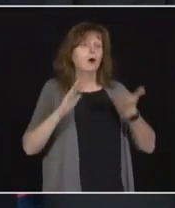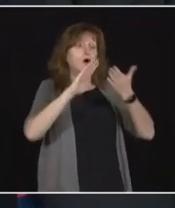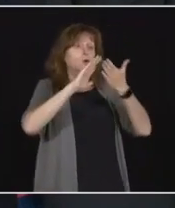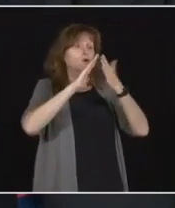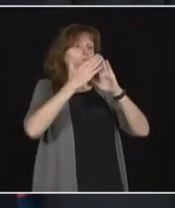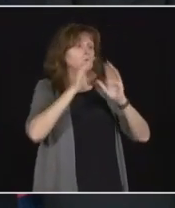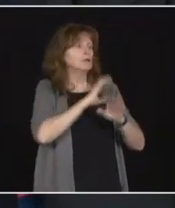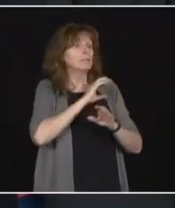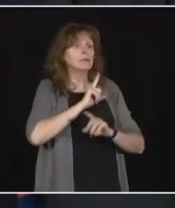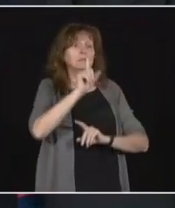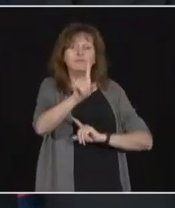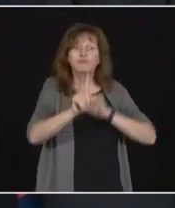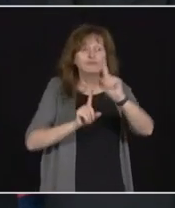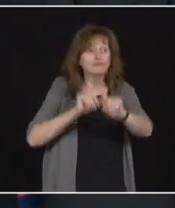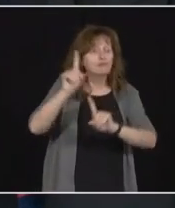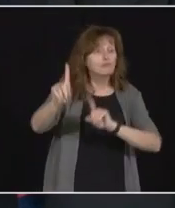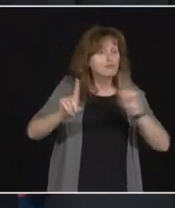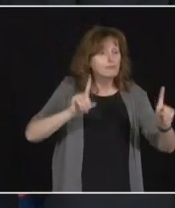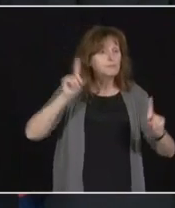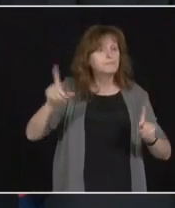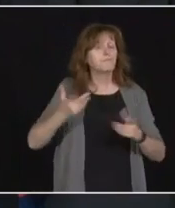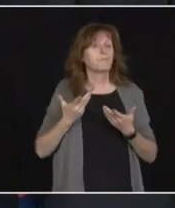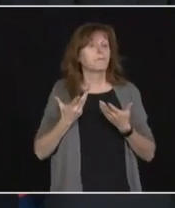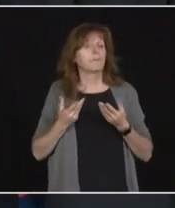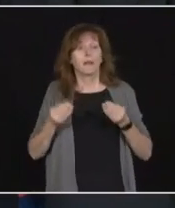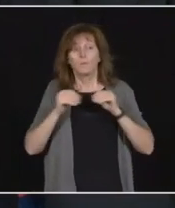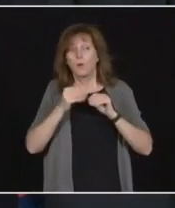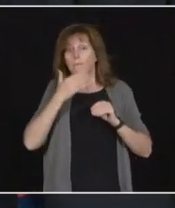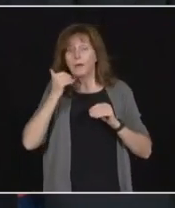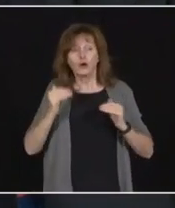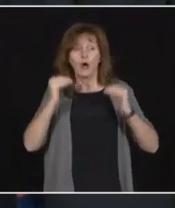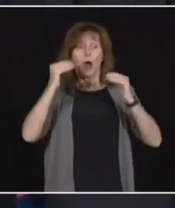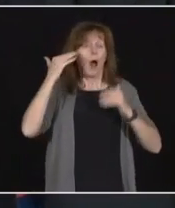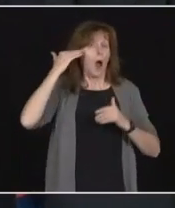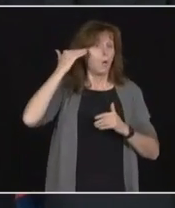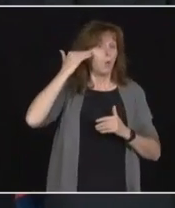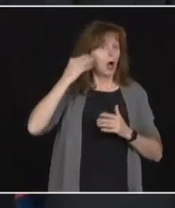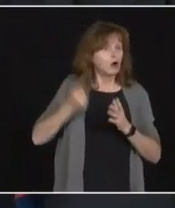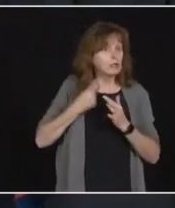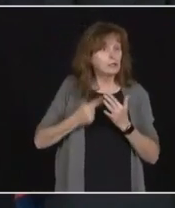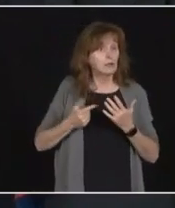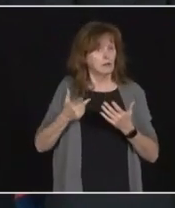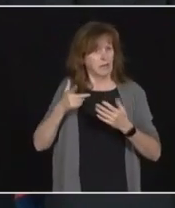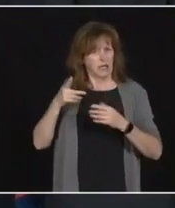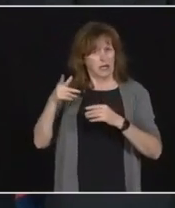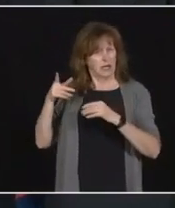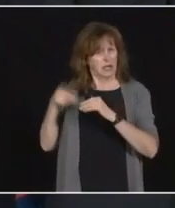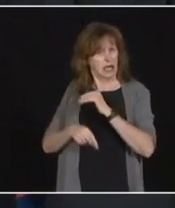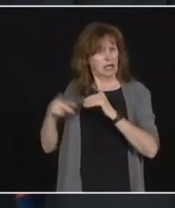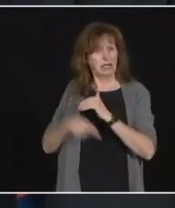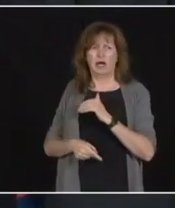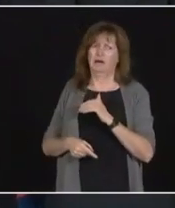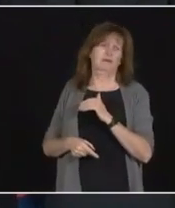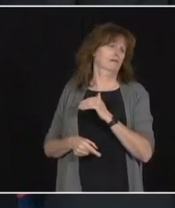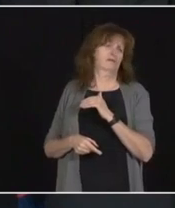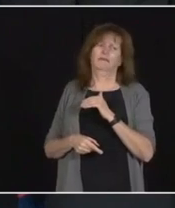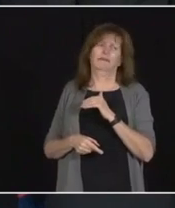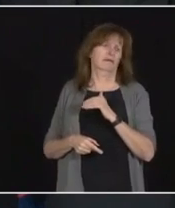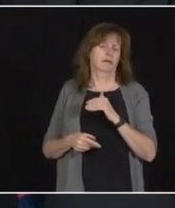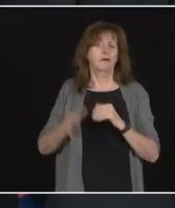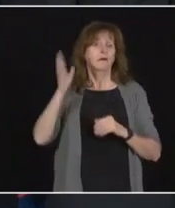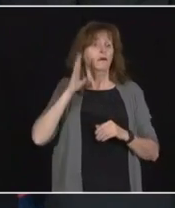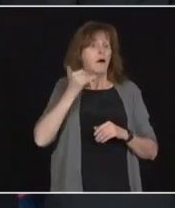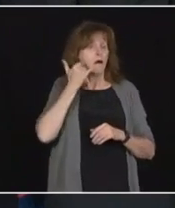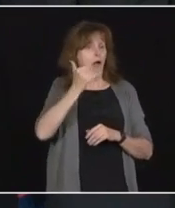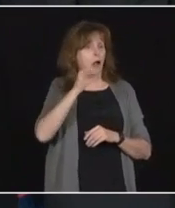Absolutely we do. But not to cut them. It wasn't too long ago that when you called 9-1-1, know, take